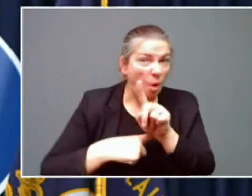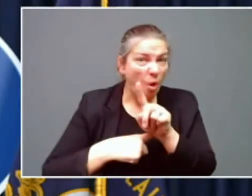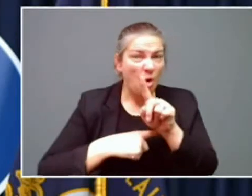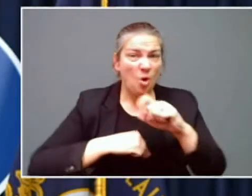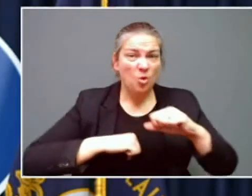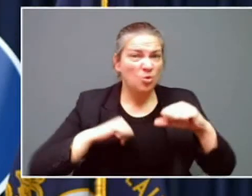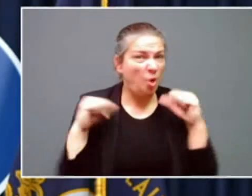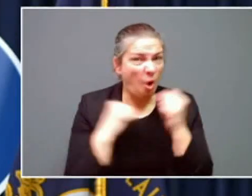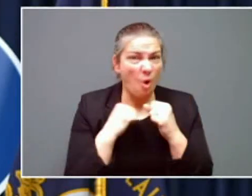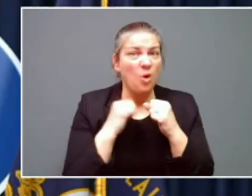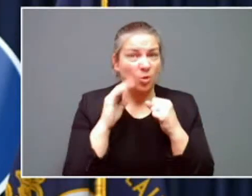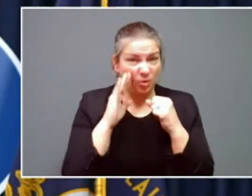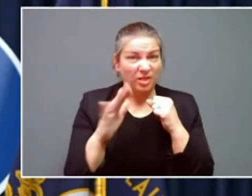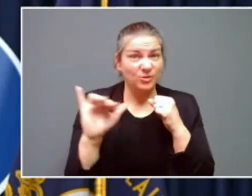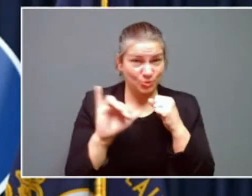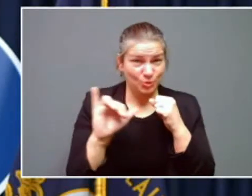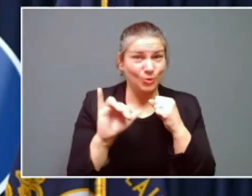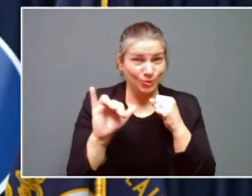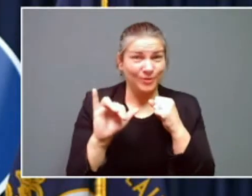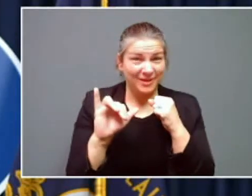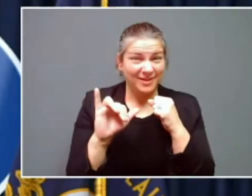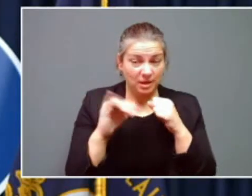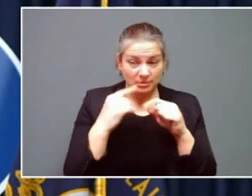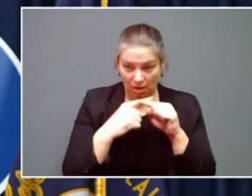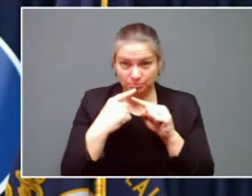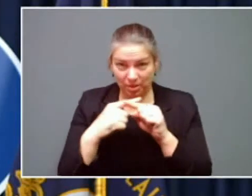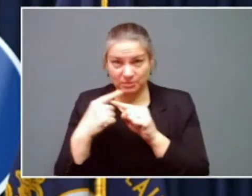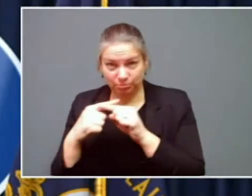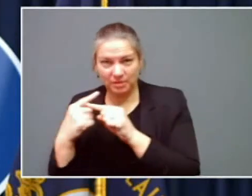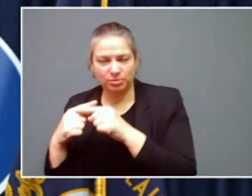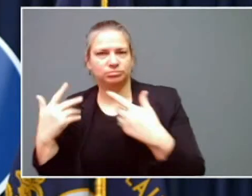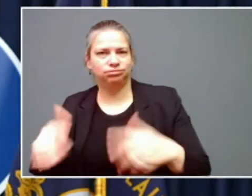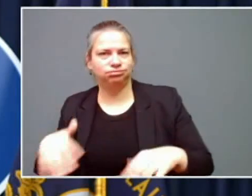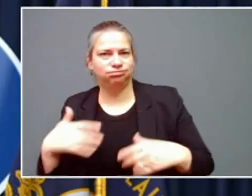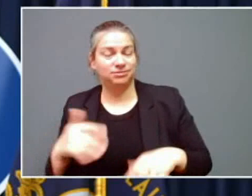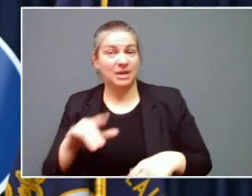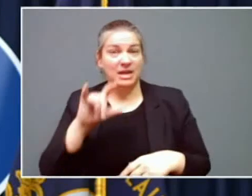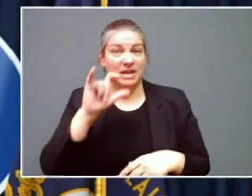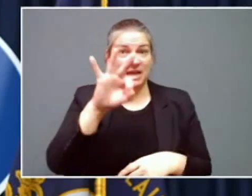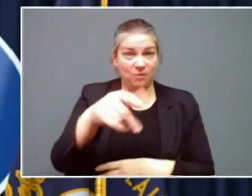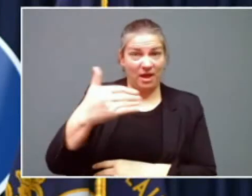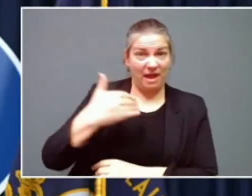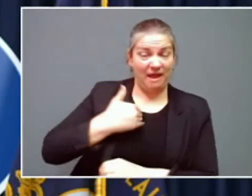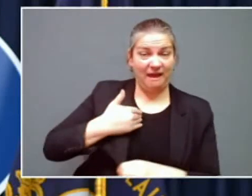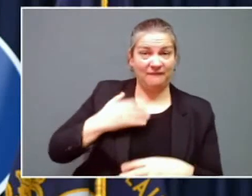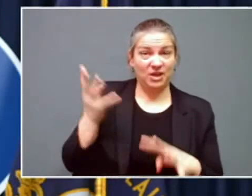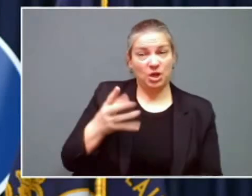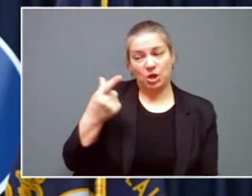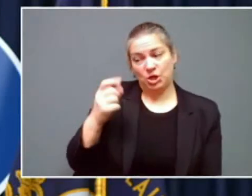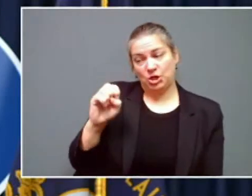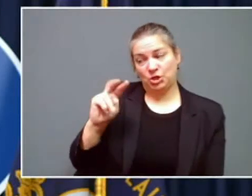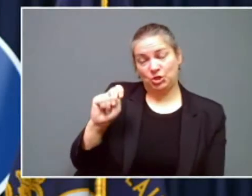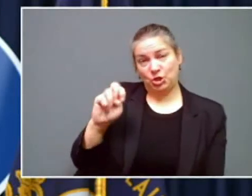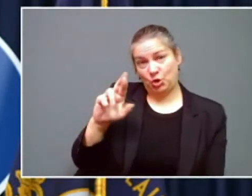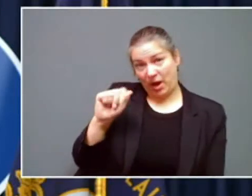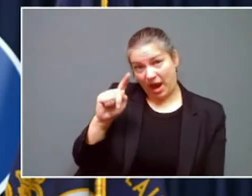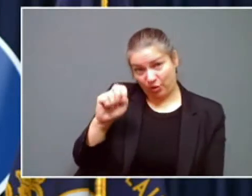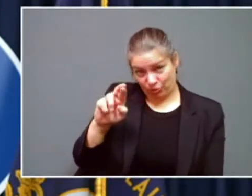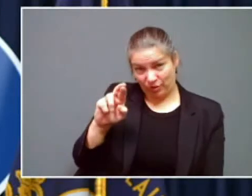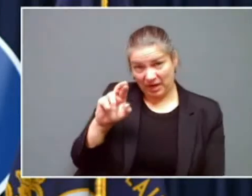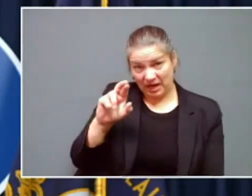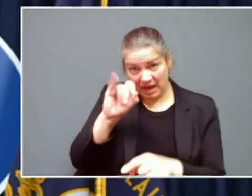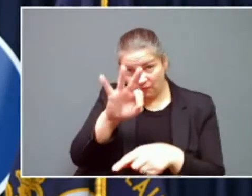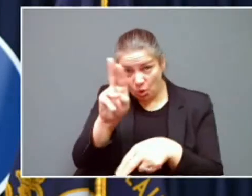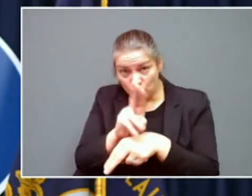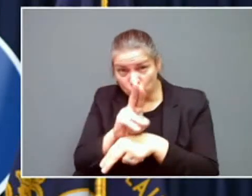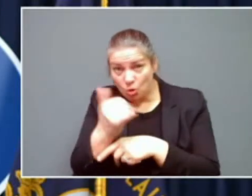let me make sure that I remind Kentuckians, if you have a generator, if you use it wrong, it can kill you. If we go